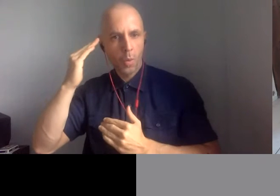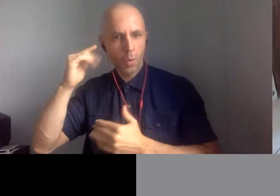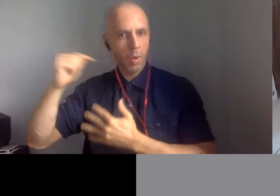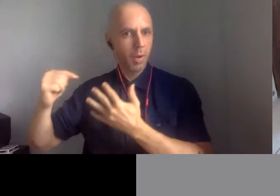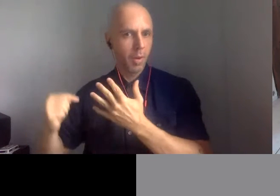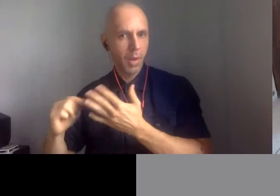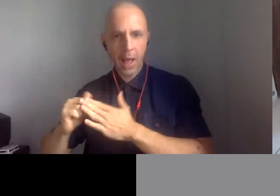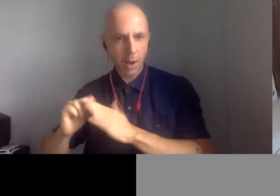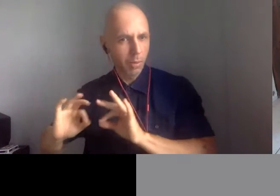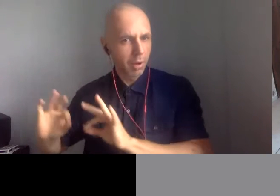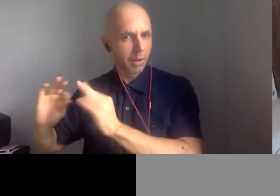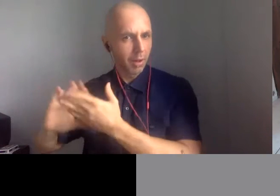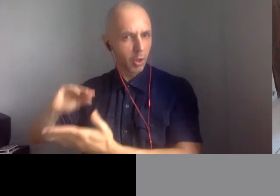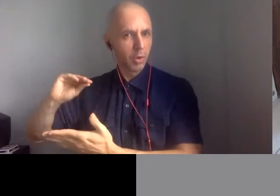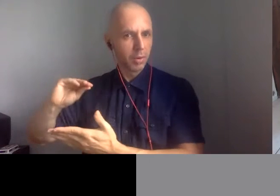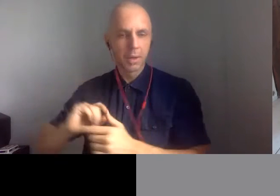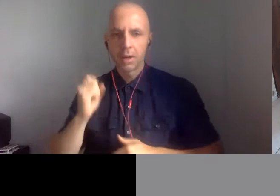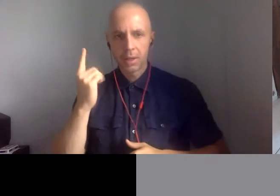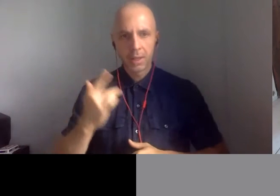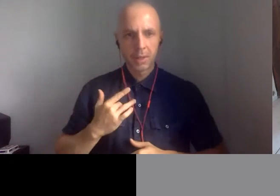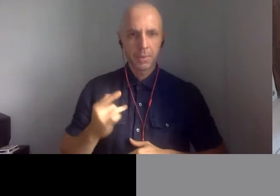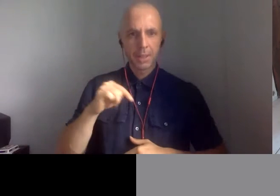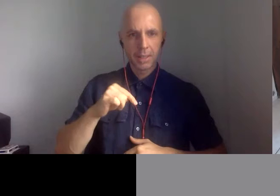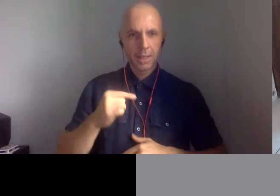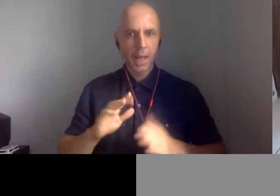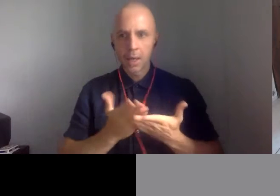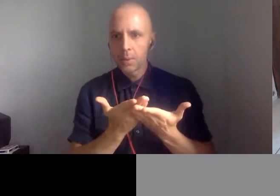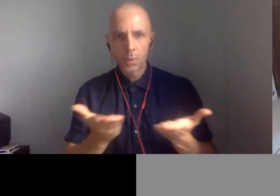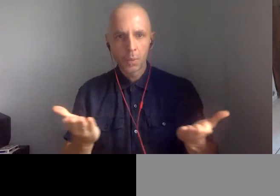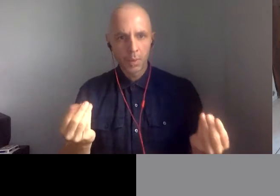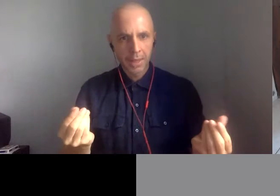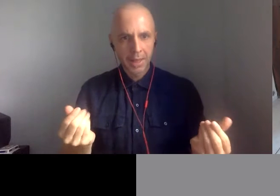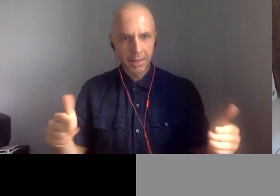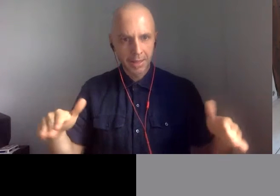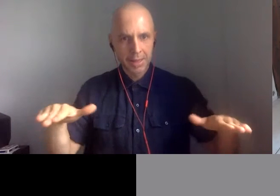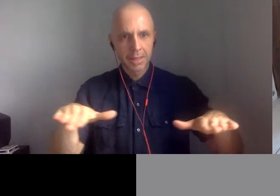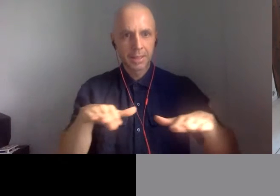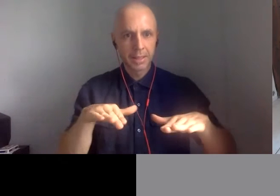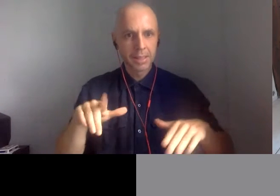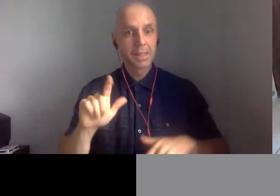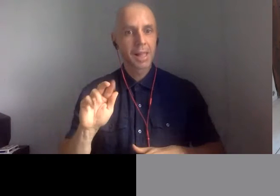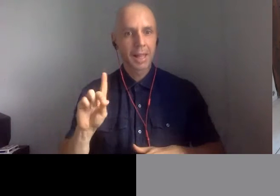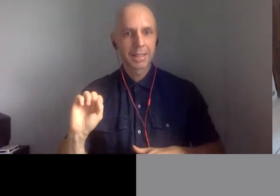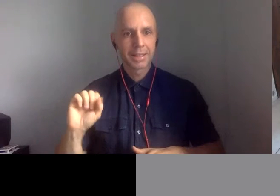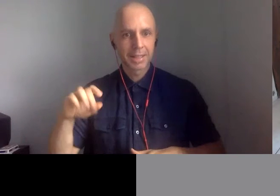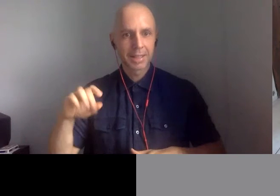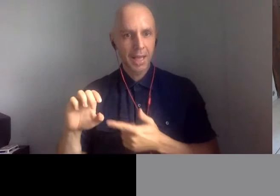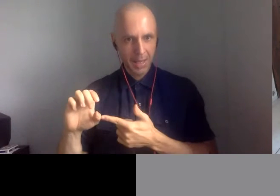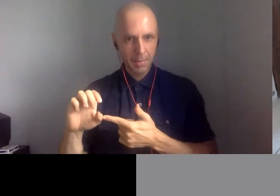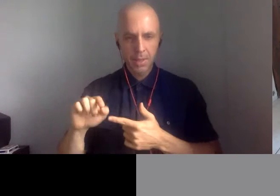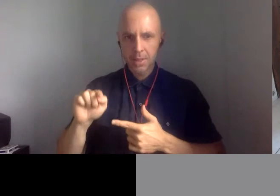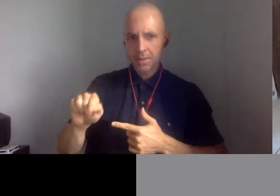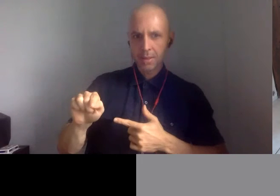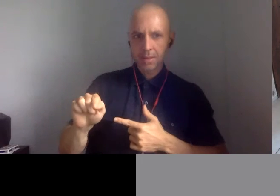and how do we store these ideas in text. So in this course we use quite a lot of